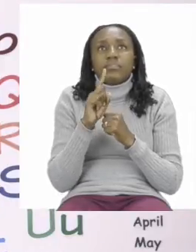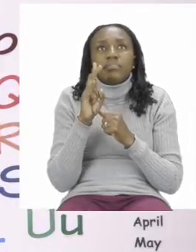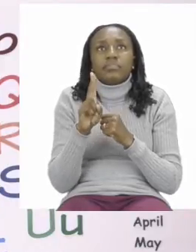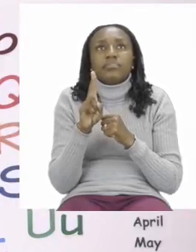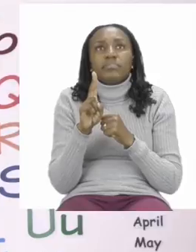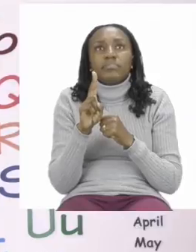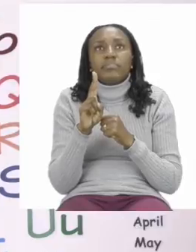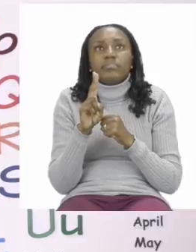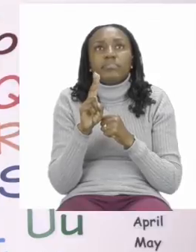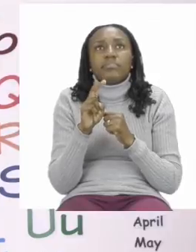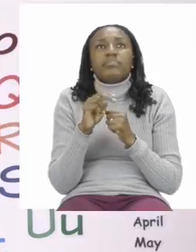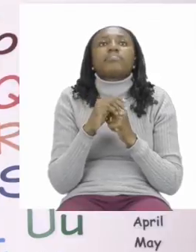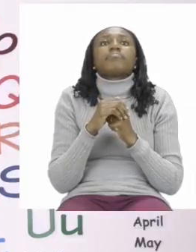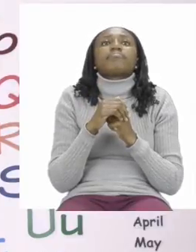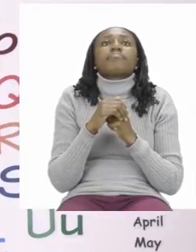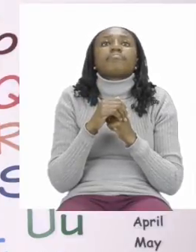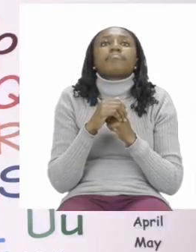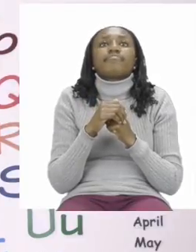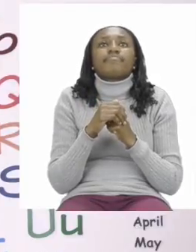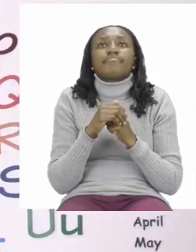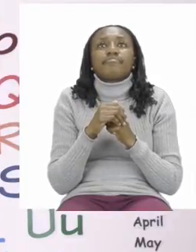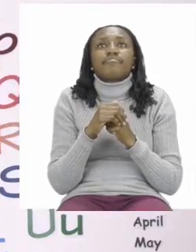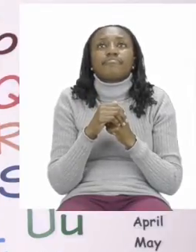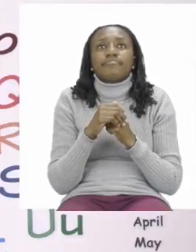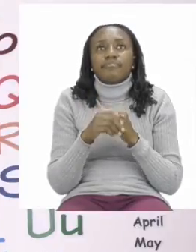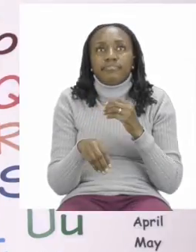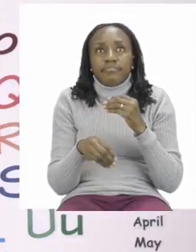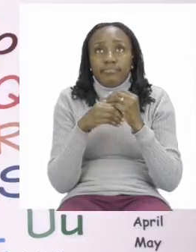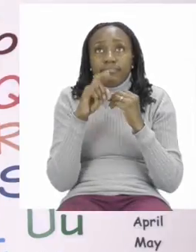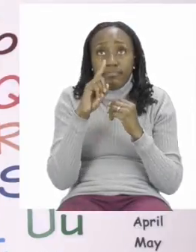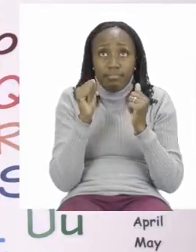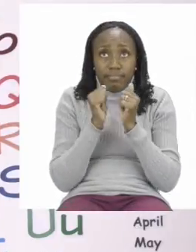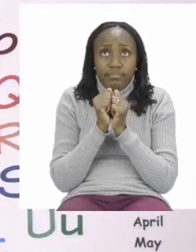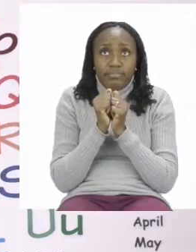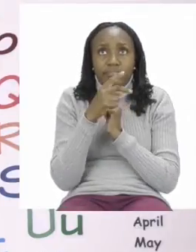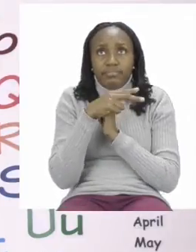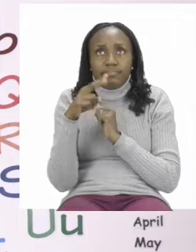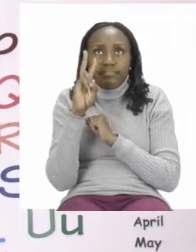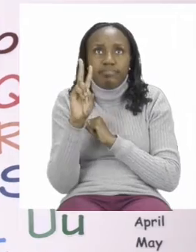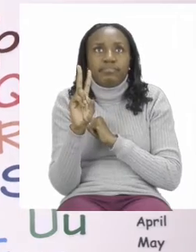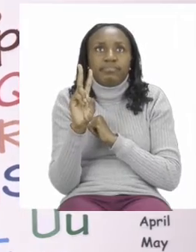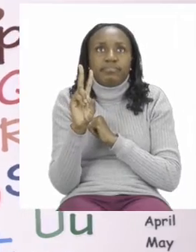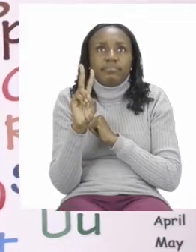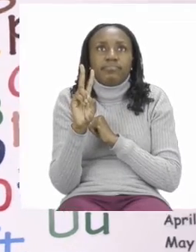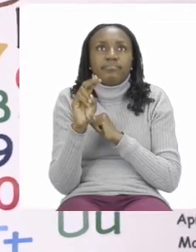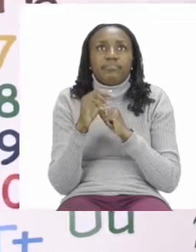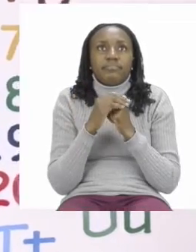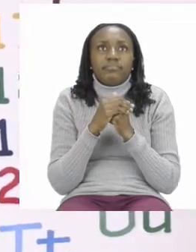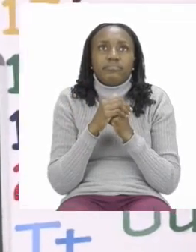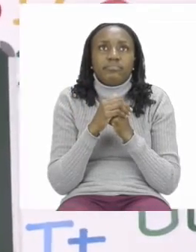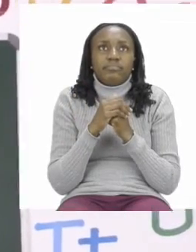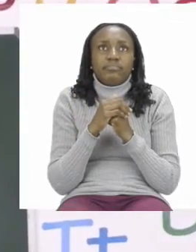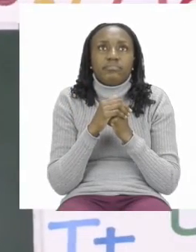two. So our answer after doubling is two. So don't forget